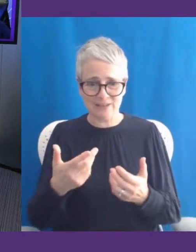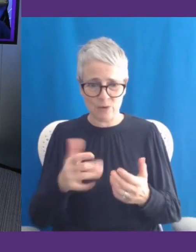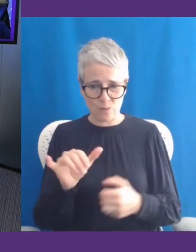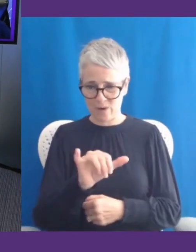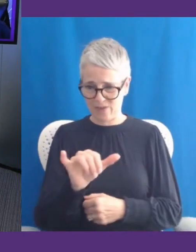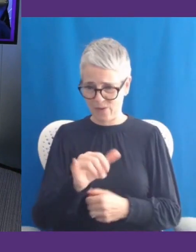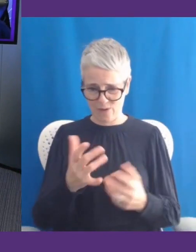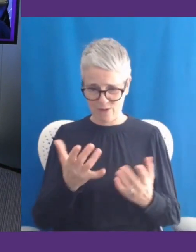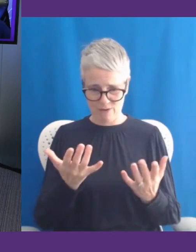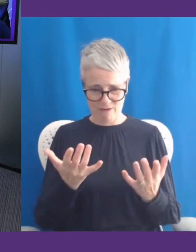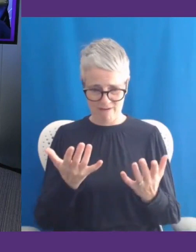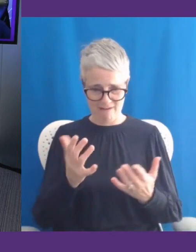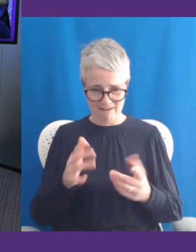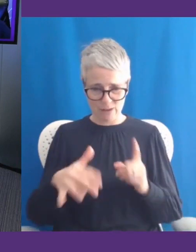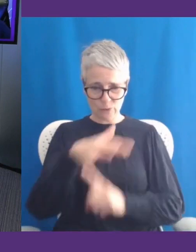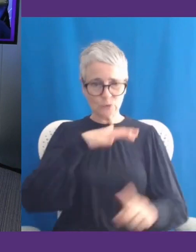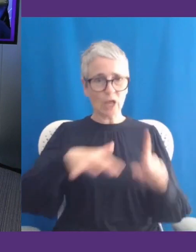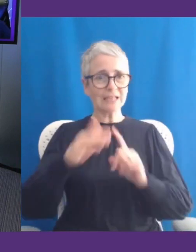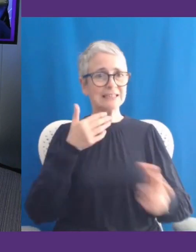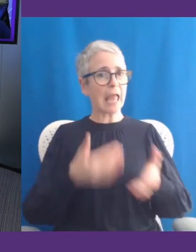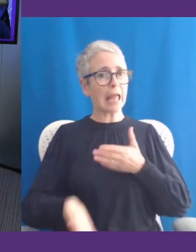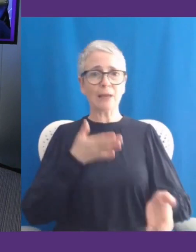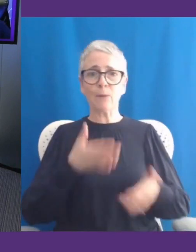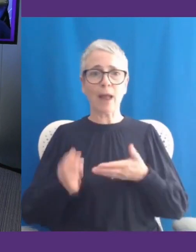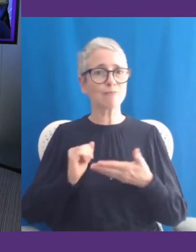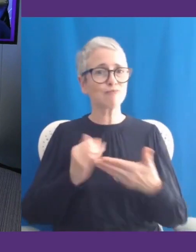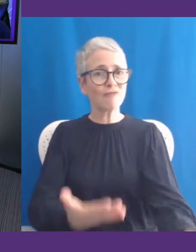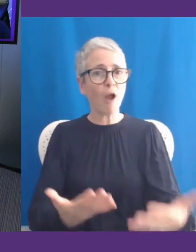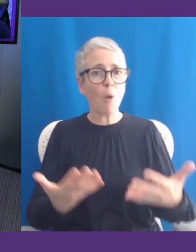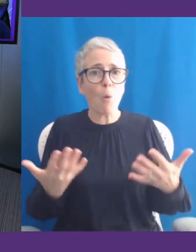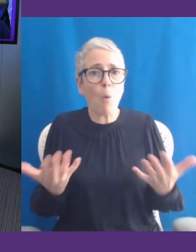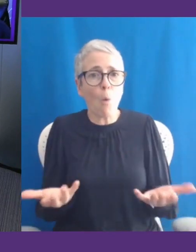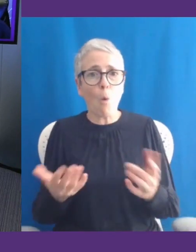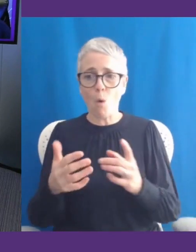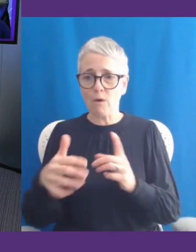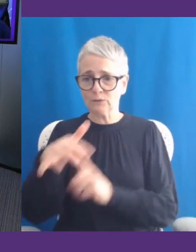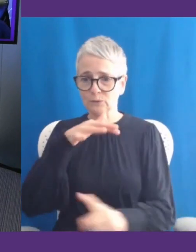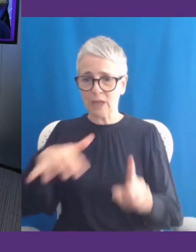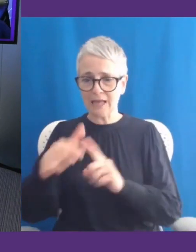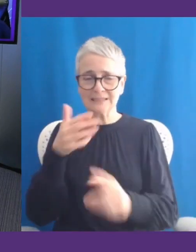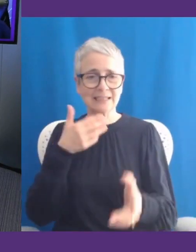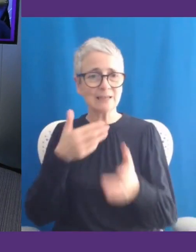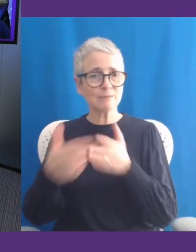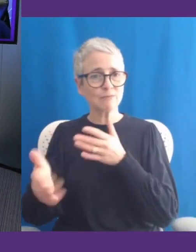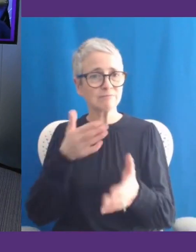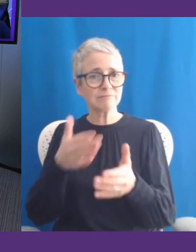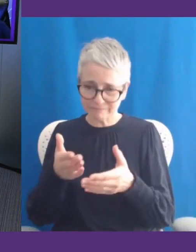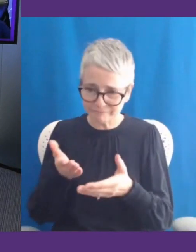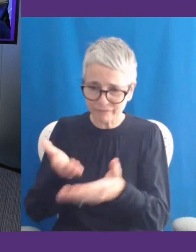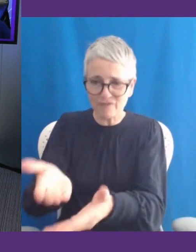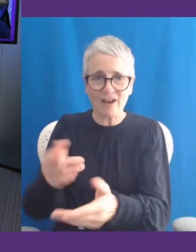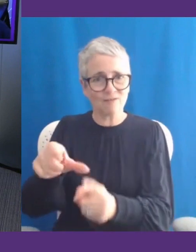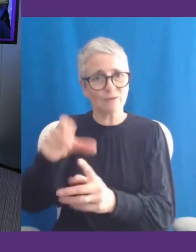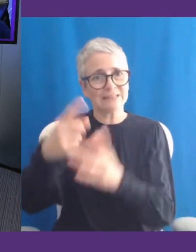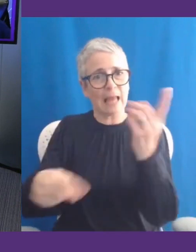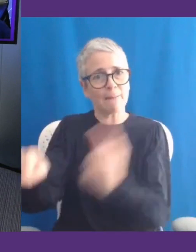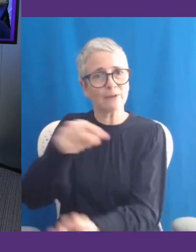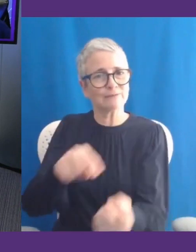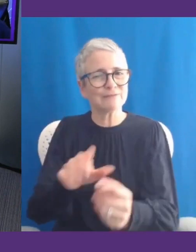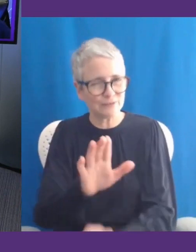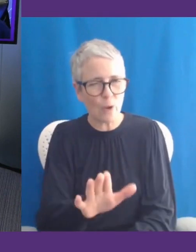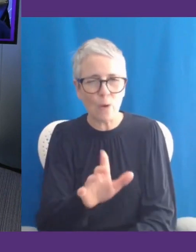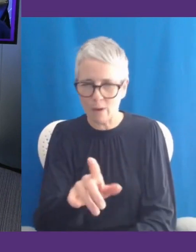people or what as a society can they provide for us. And what we're really seeing is this very fast movement